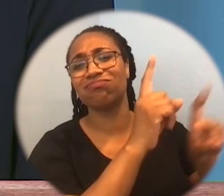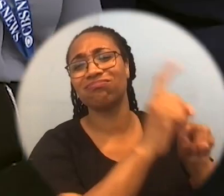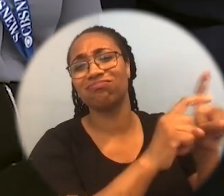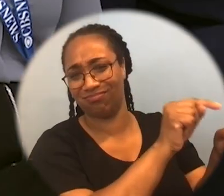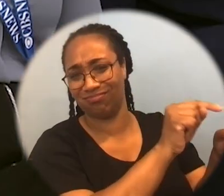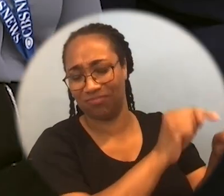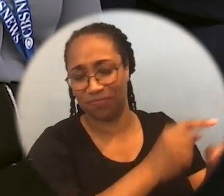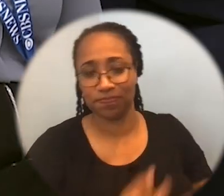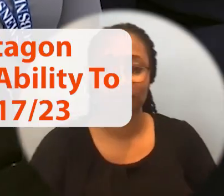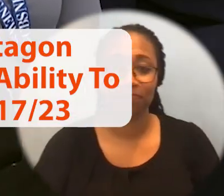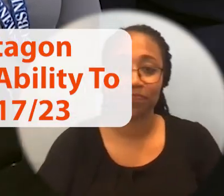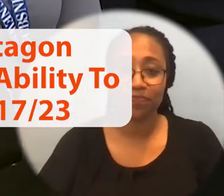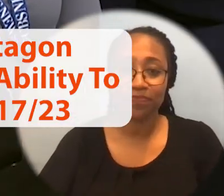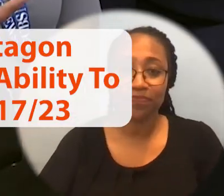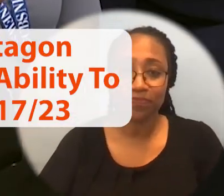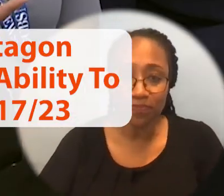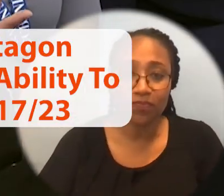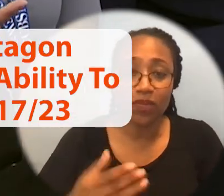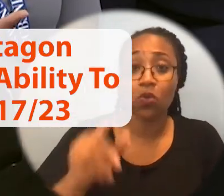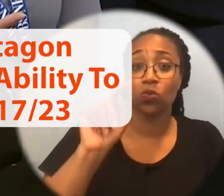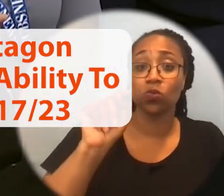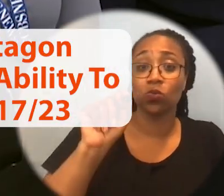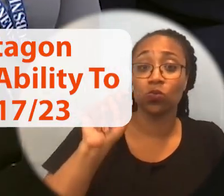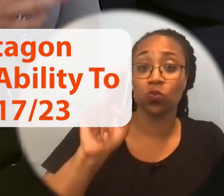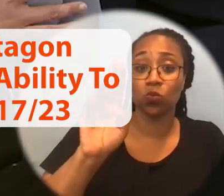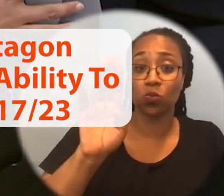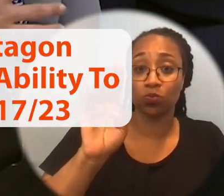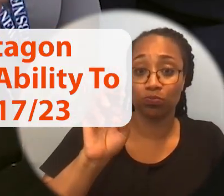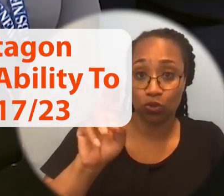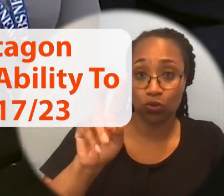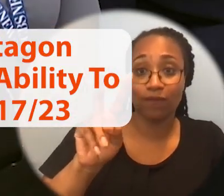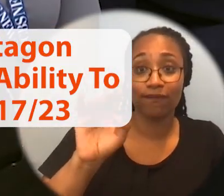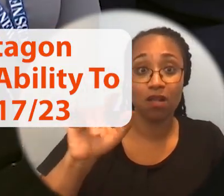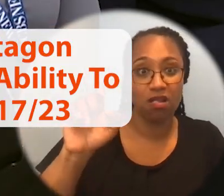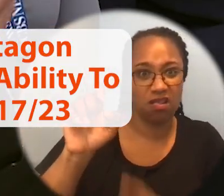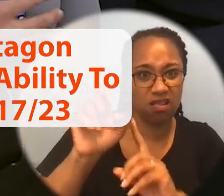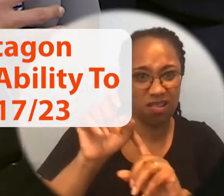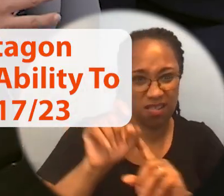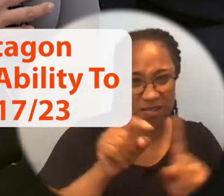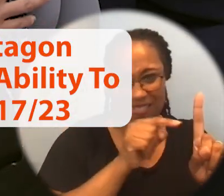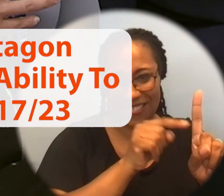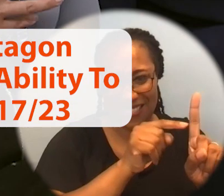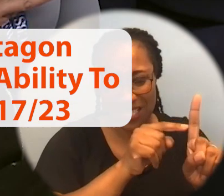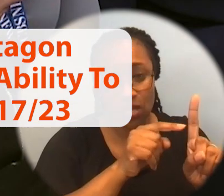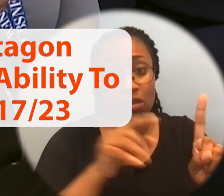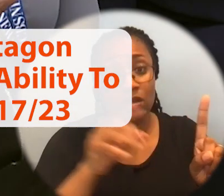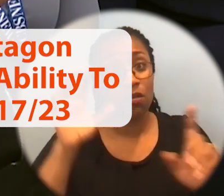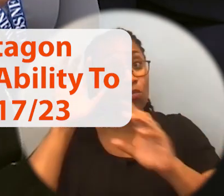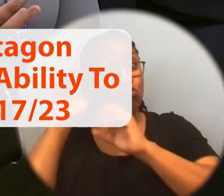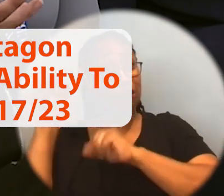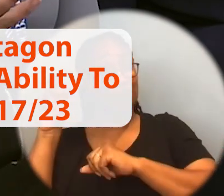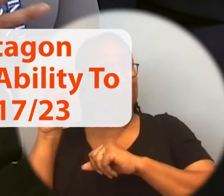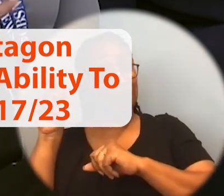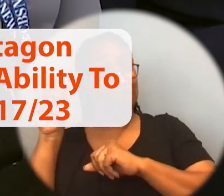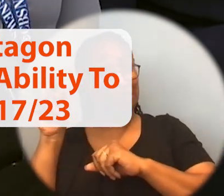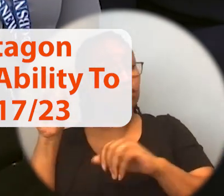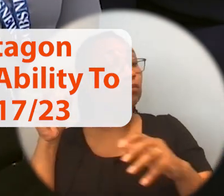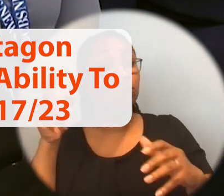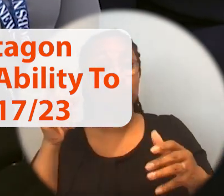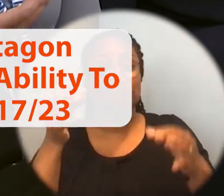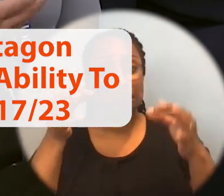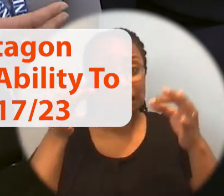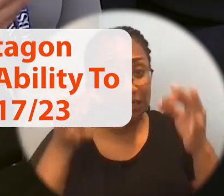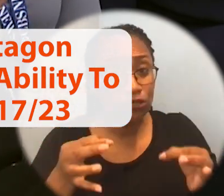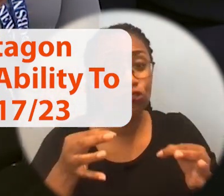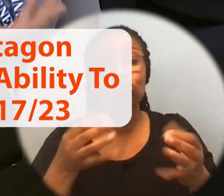On Tuberville, after President Biden made those remarks in Helsinki, the senator said that there's no chance of changing my position if